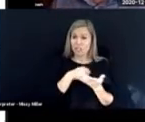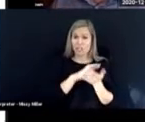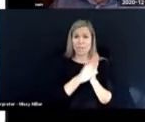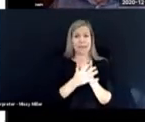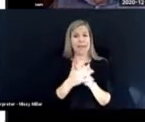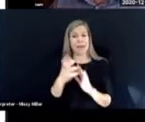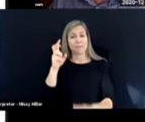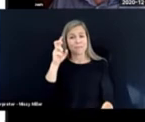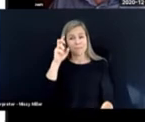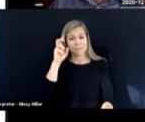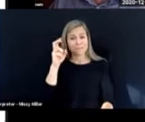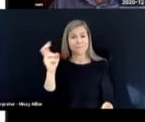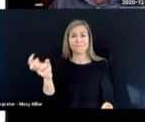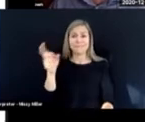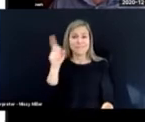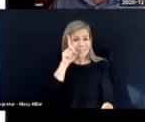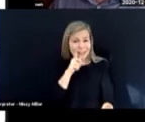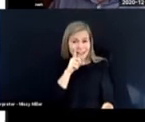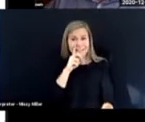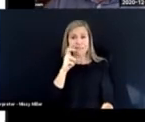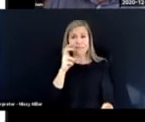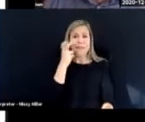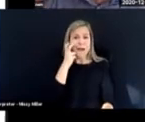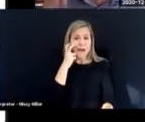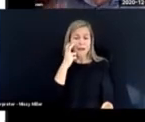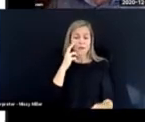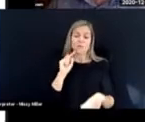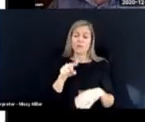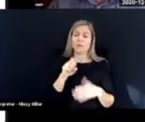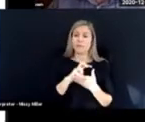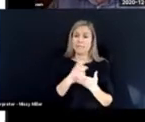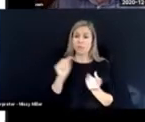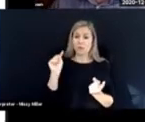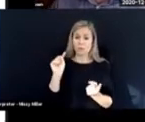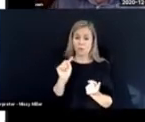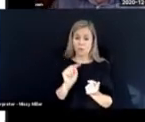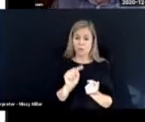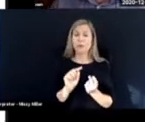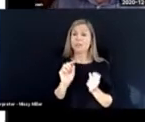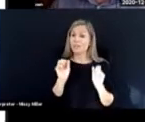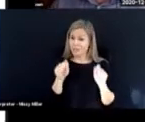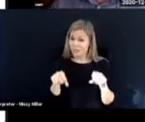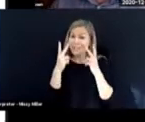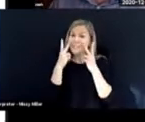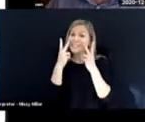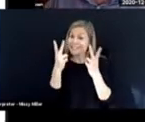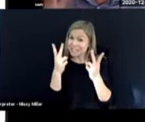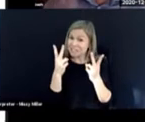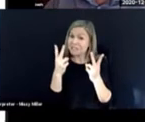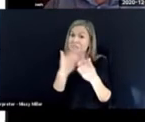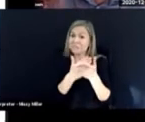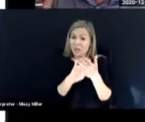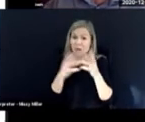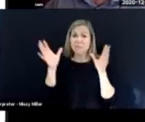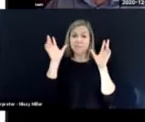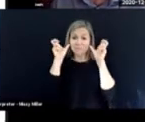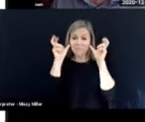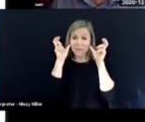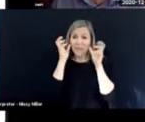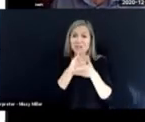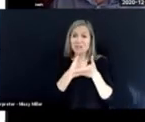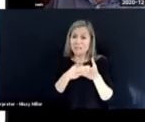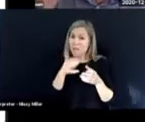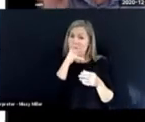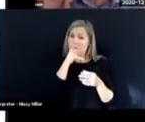seizures, she went very deaf and very blind. When the seizures were reduced, she could actually see and hear to a